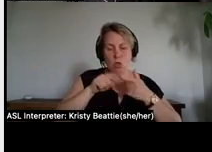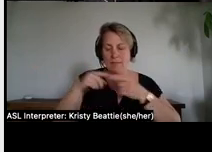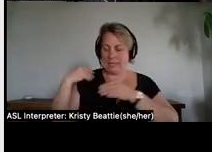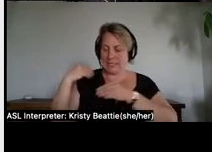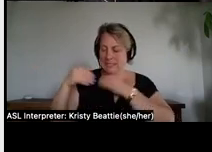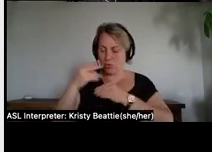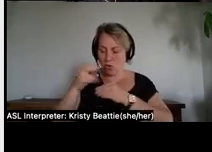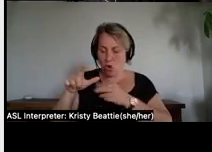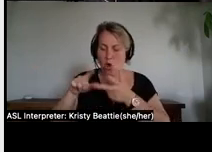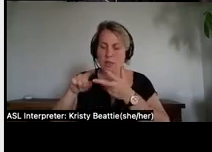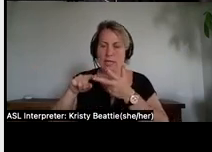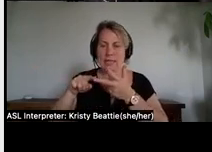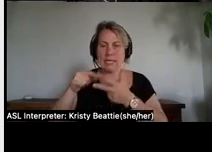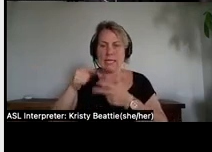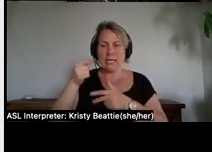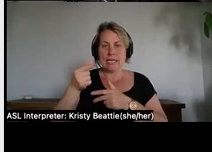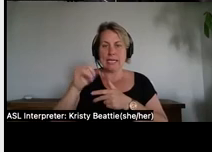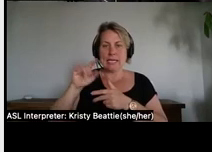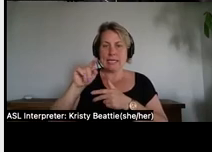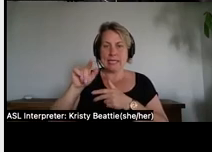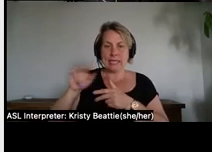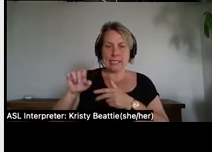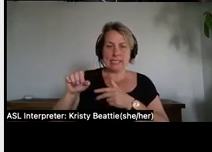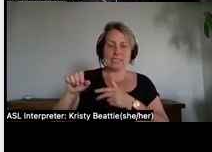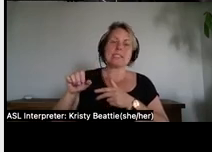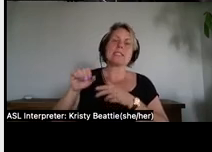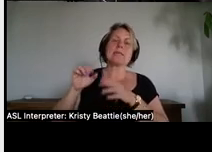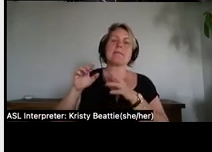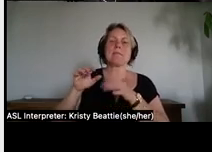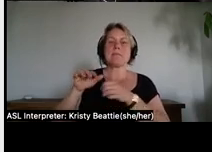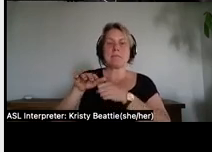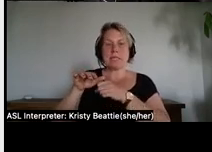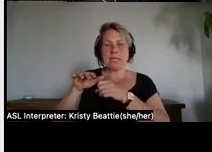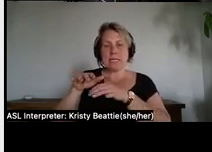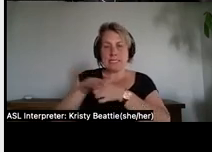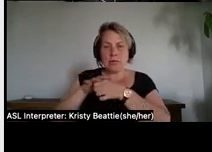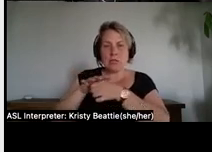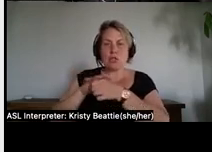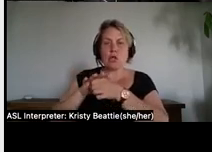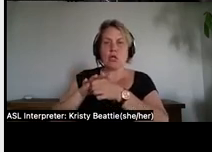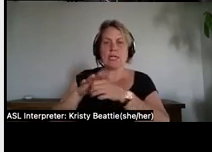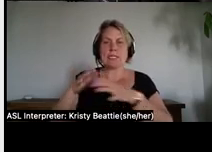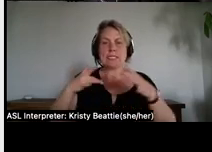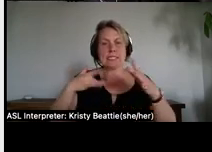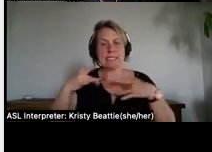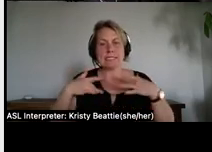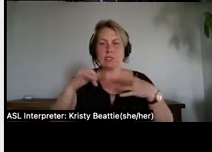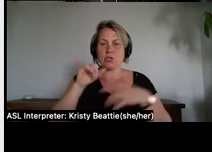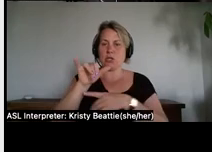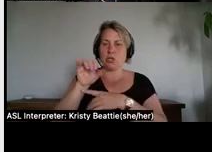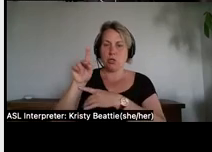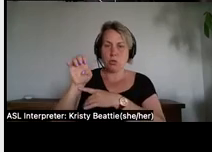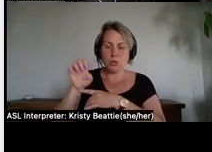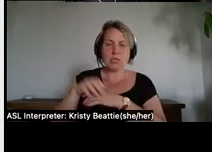territory it's referred to as a yoke in niska territory it's a yoke